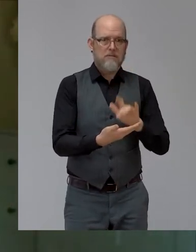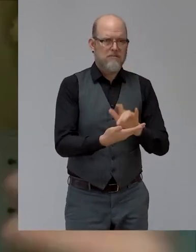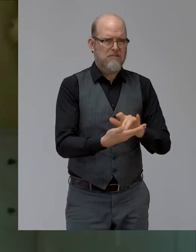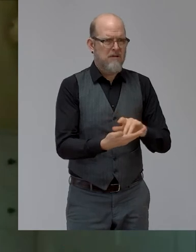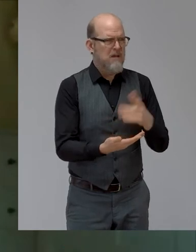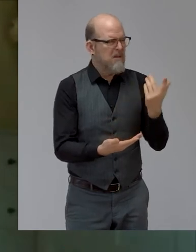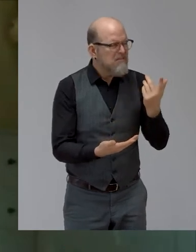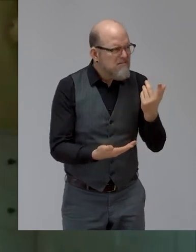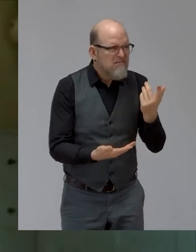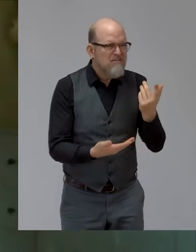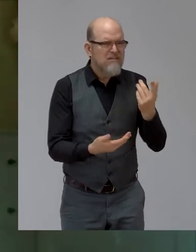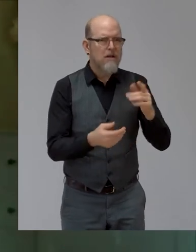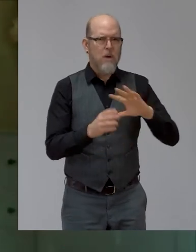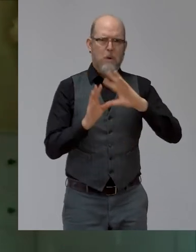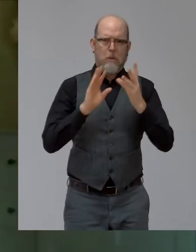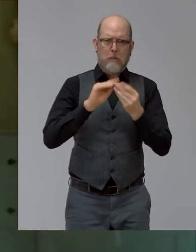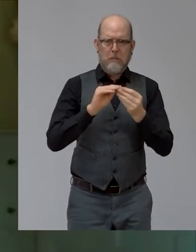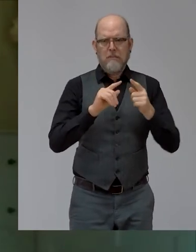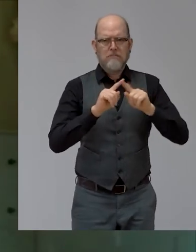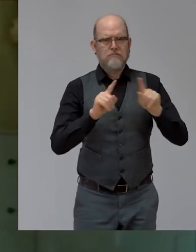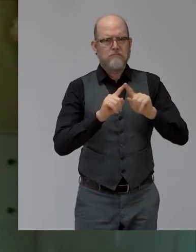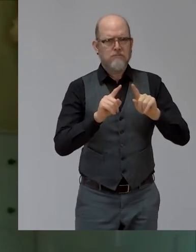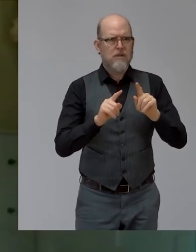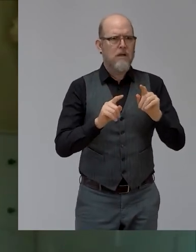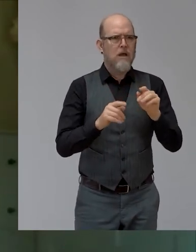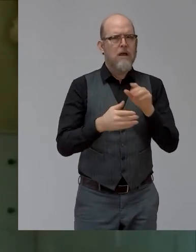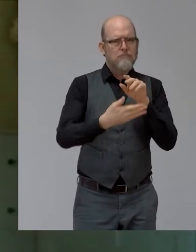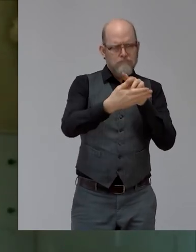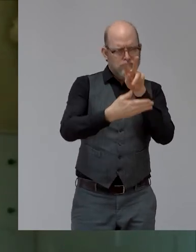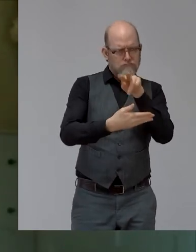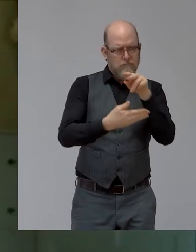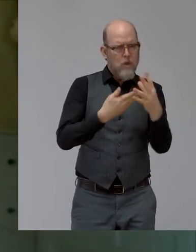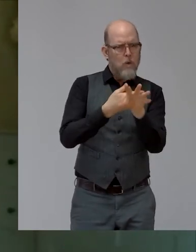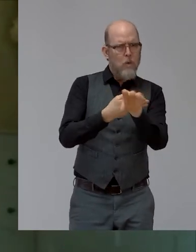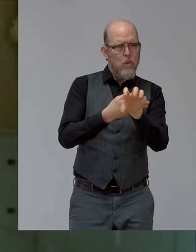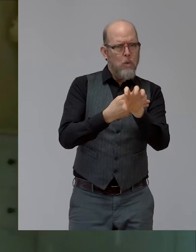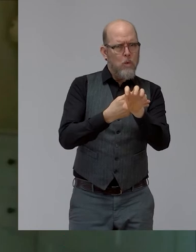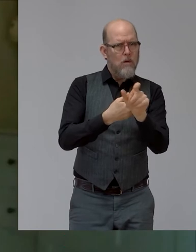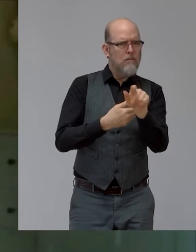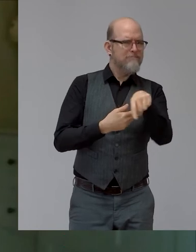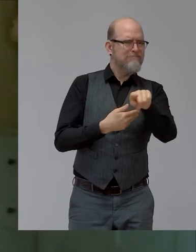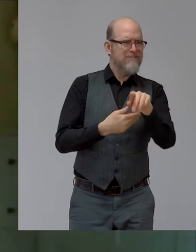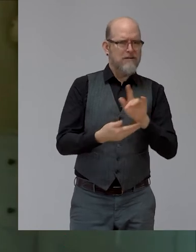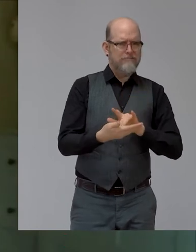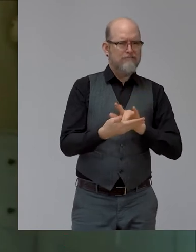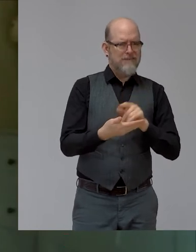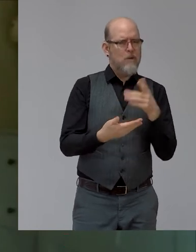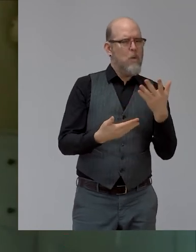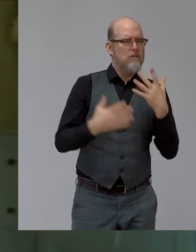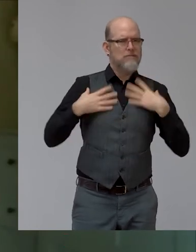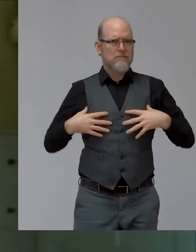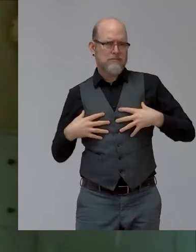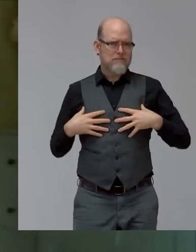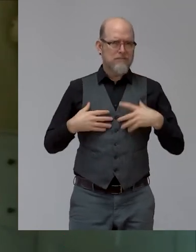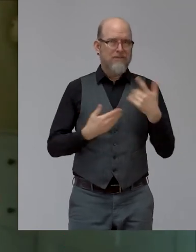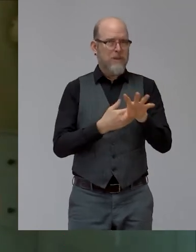you know, I recorded the stupidity of the skiing accident and, you know, going into the stream and, you know,